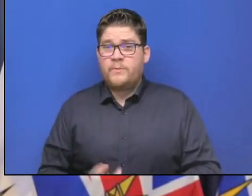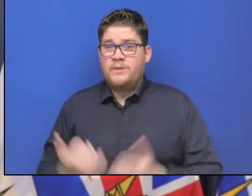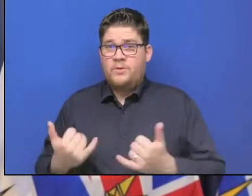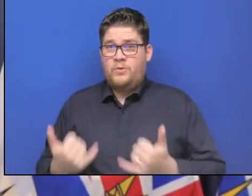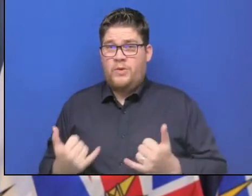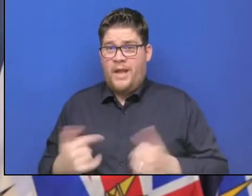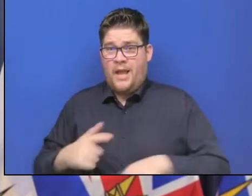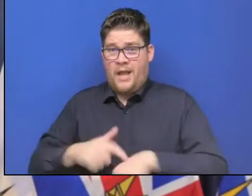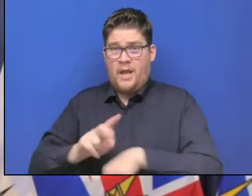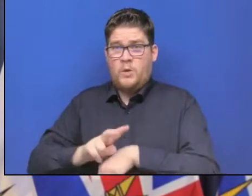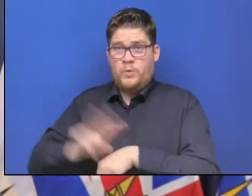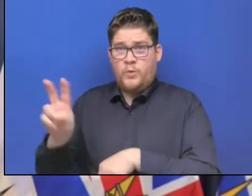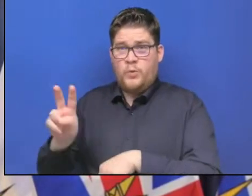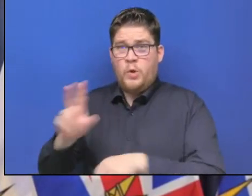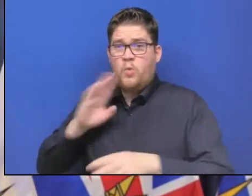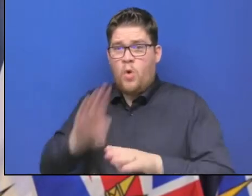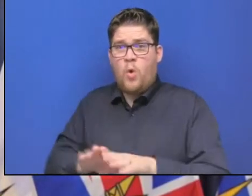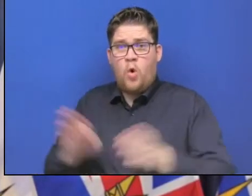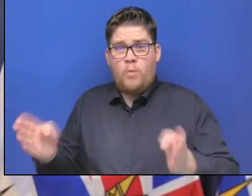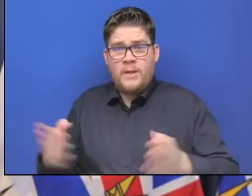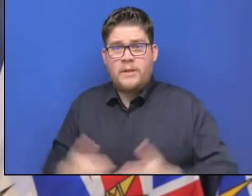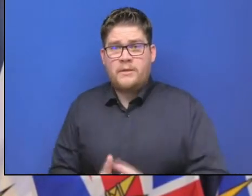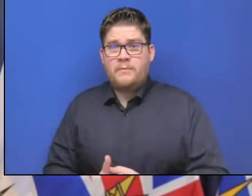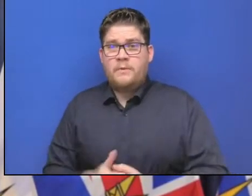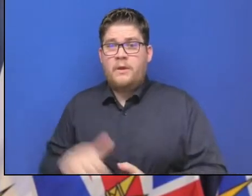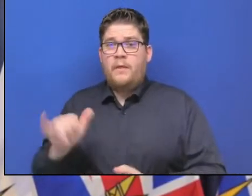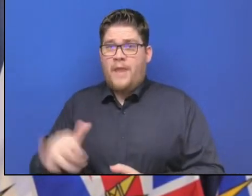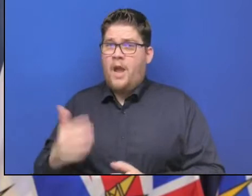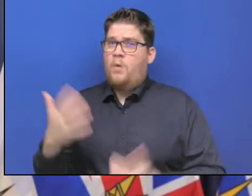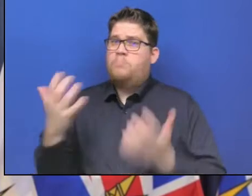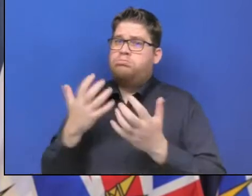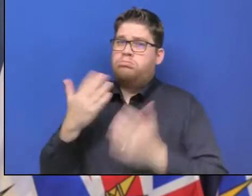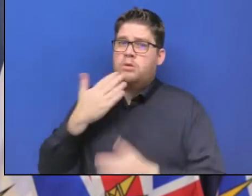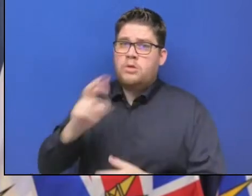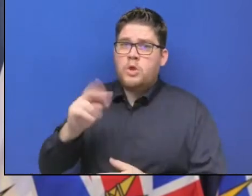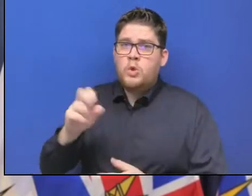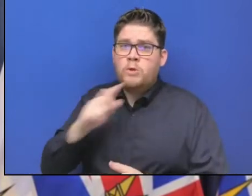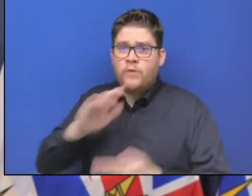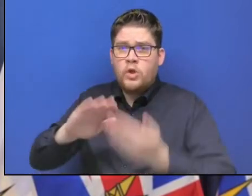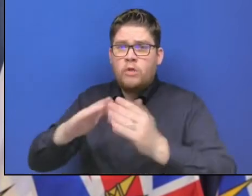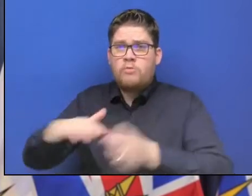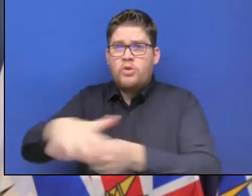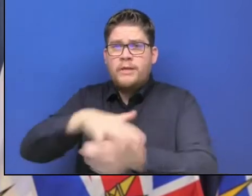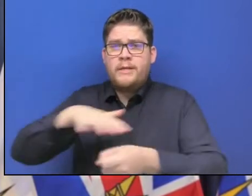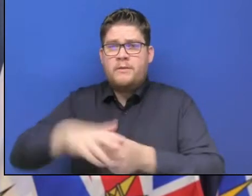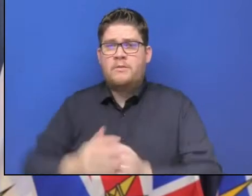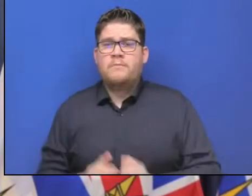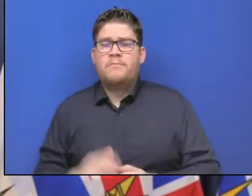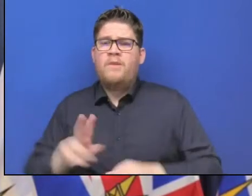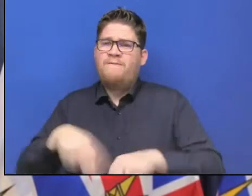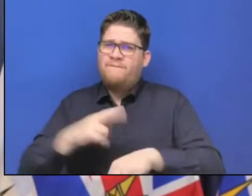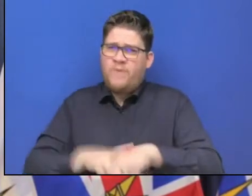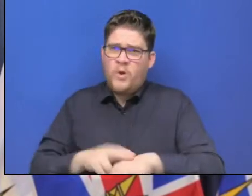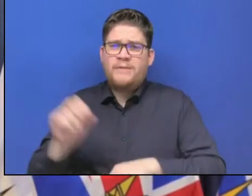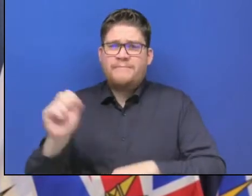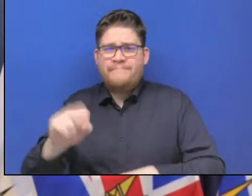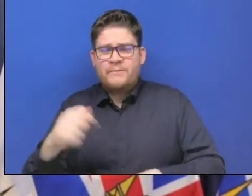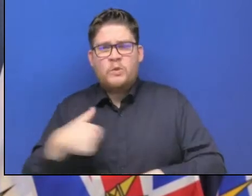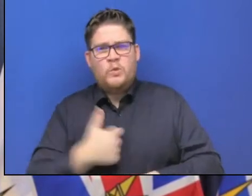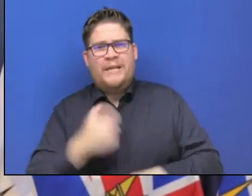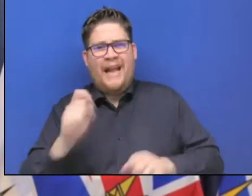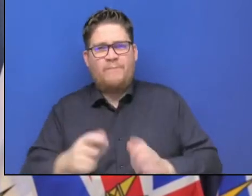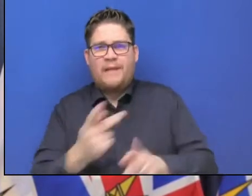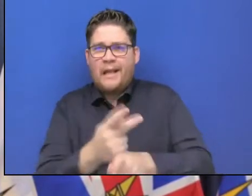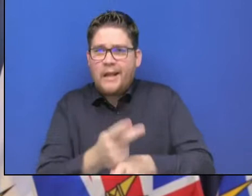that is very good news. It does come with a caution. We're actually quite pleased that the condition of the road having been under water for many, many